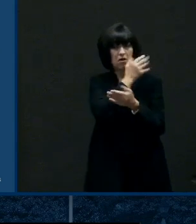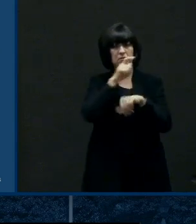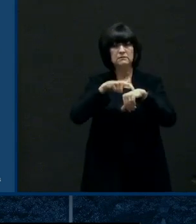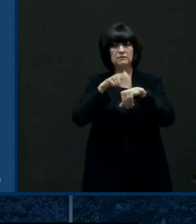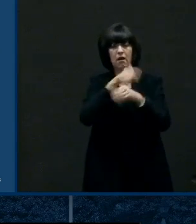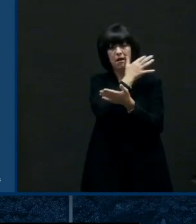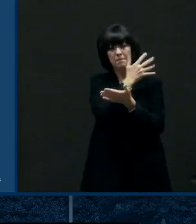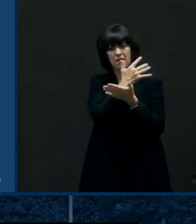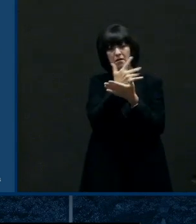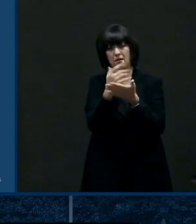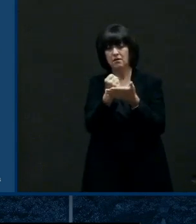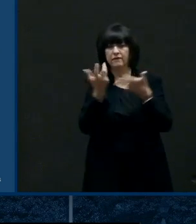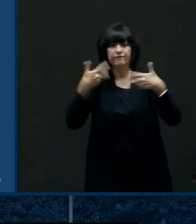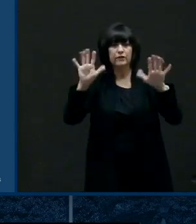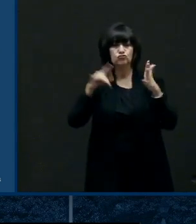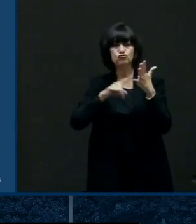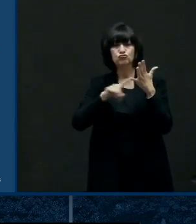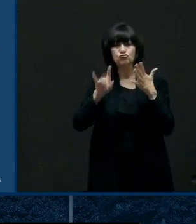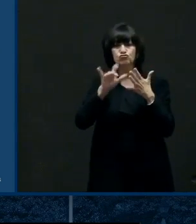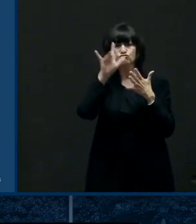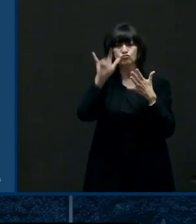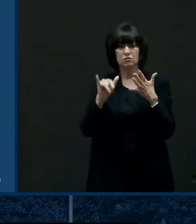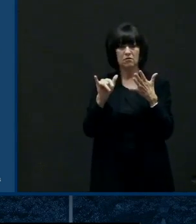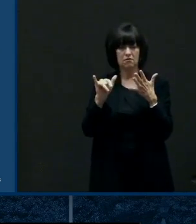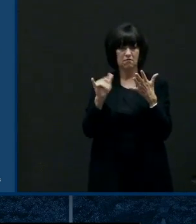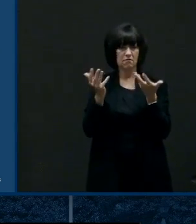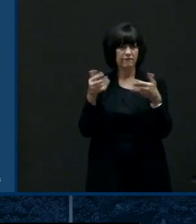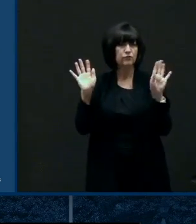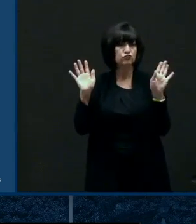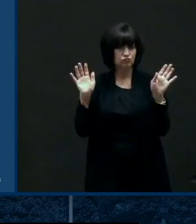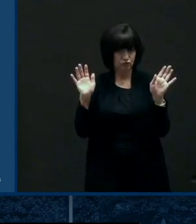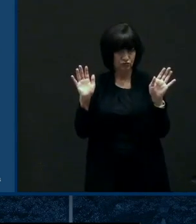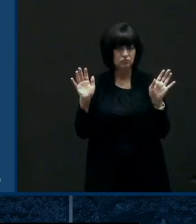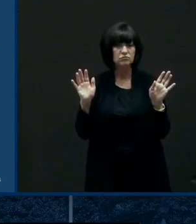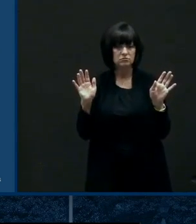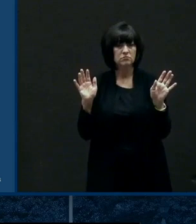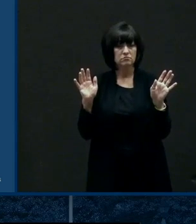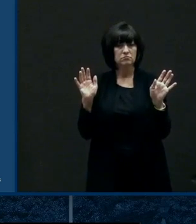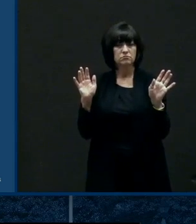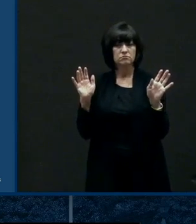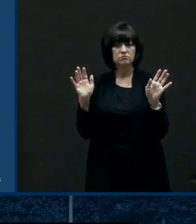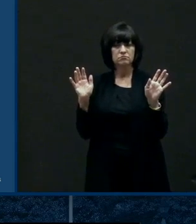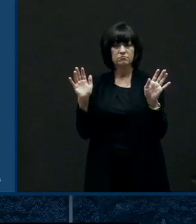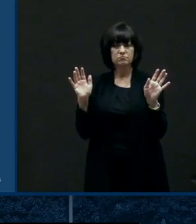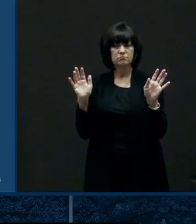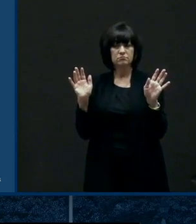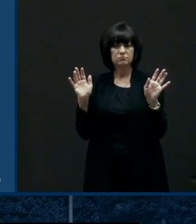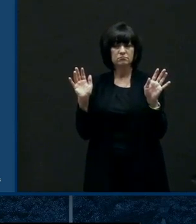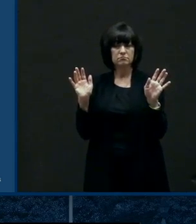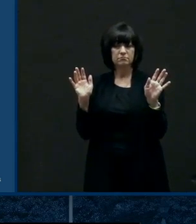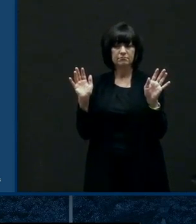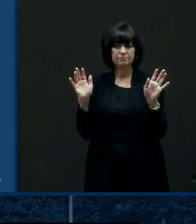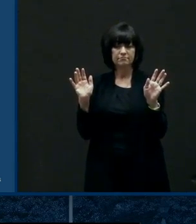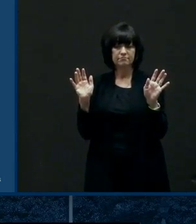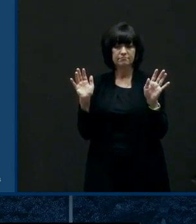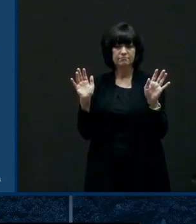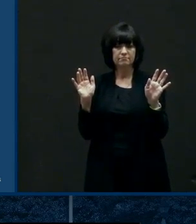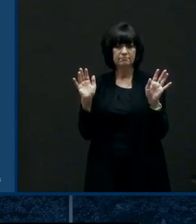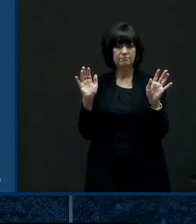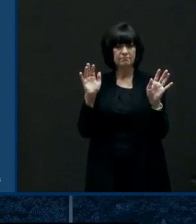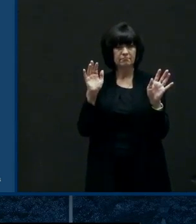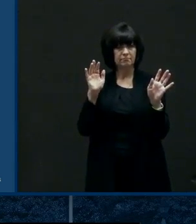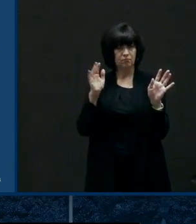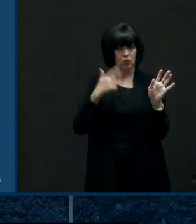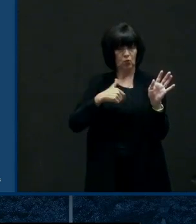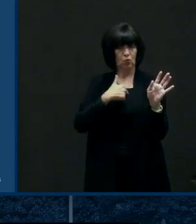of july that we and that the expiration of uh the uh the action